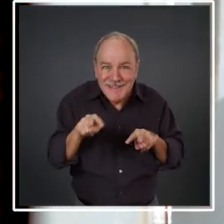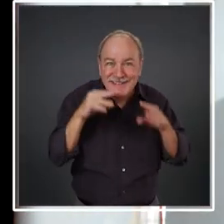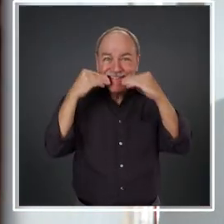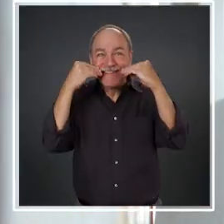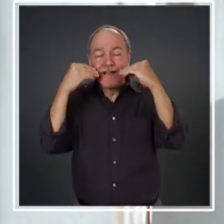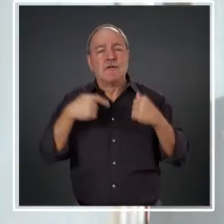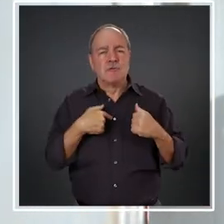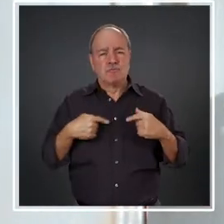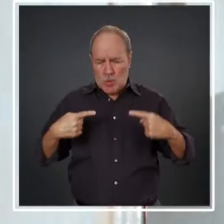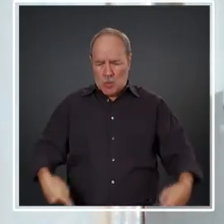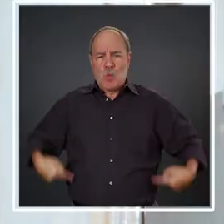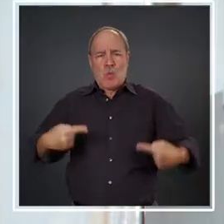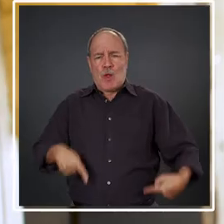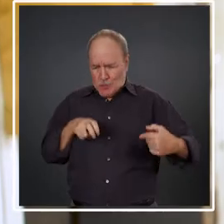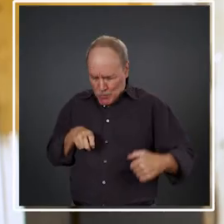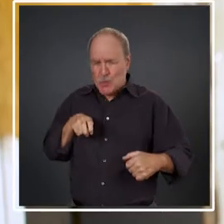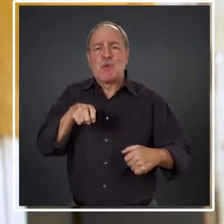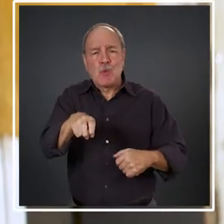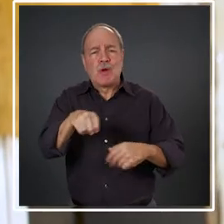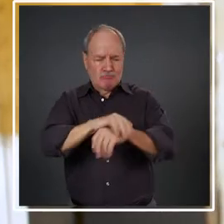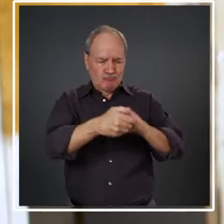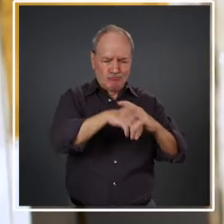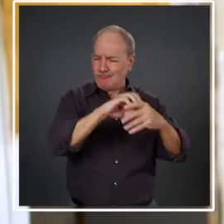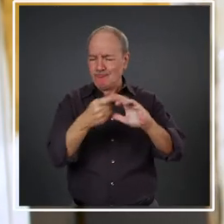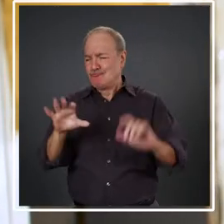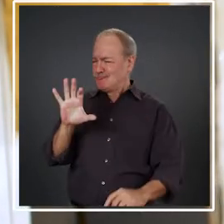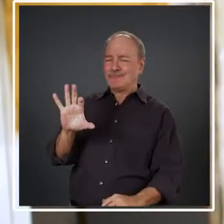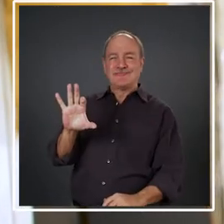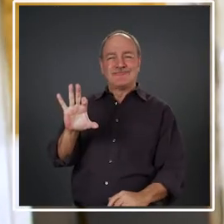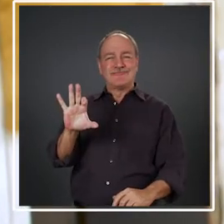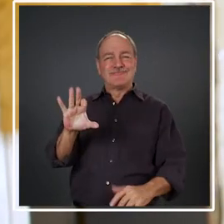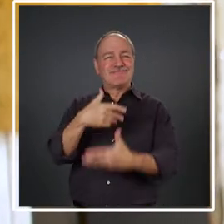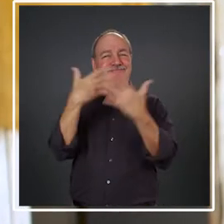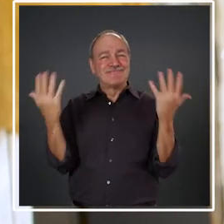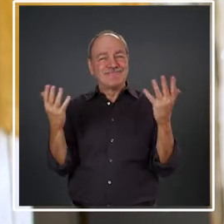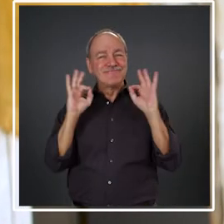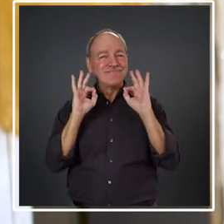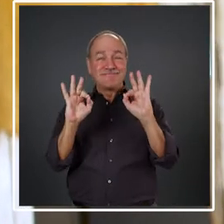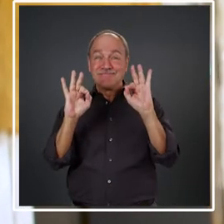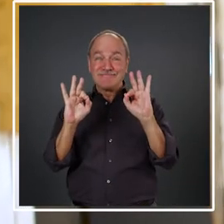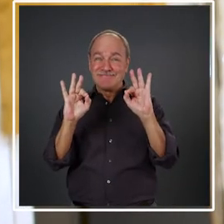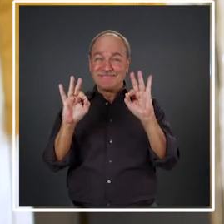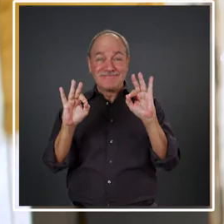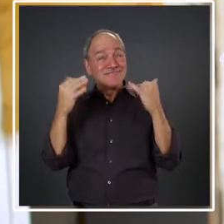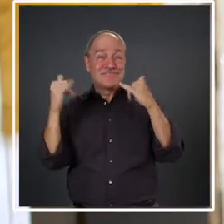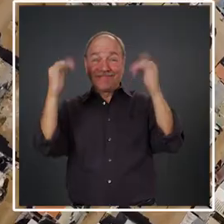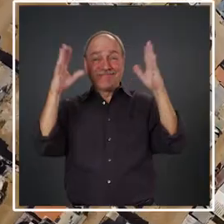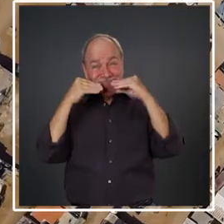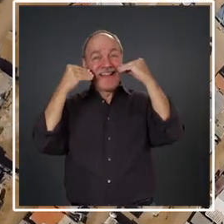I'll take the wheelchair on the ceramic and wash my hands and everything. I think it's going to be a blast.